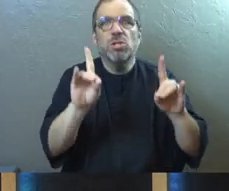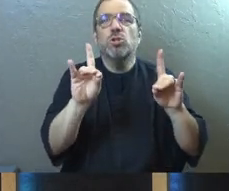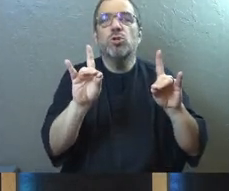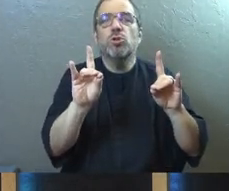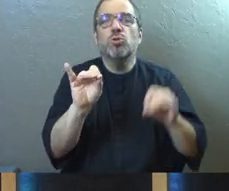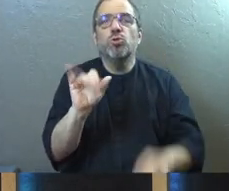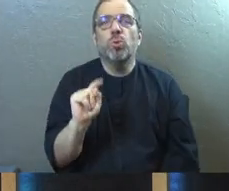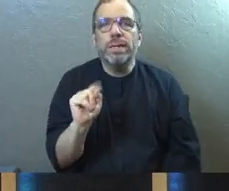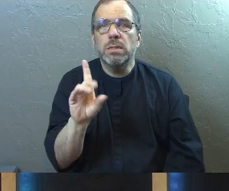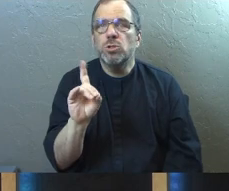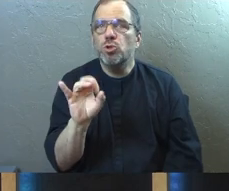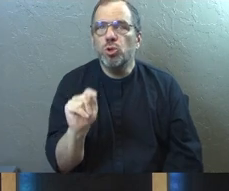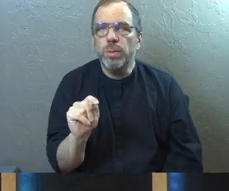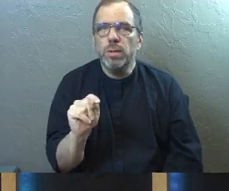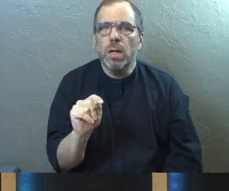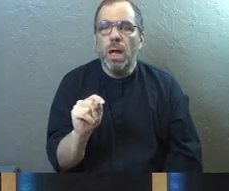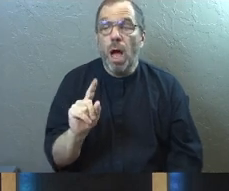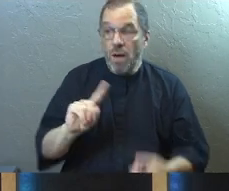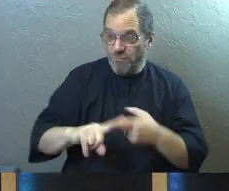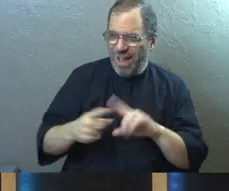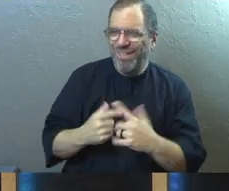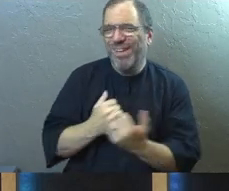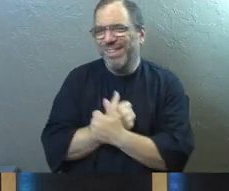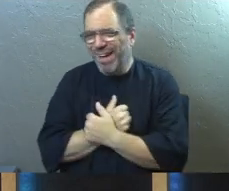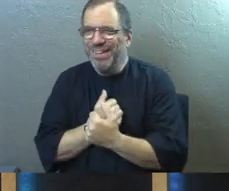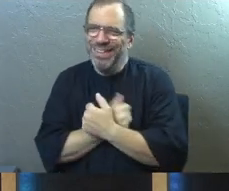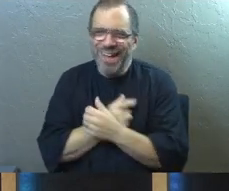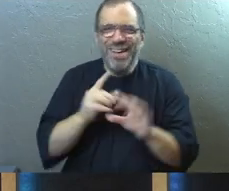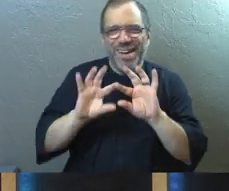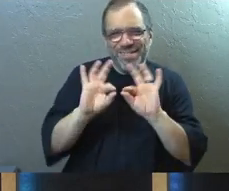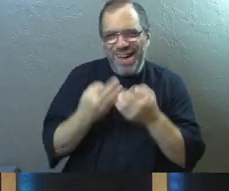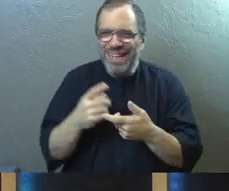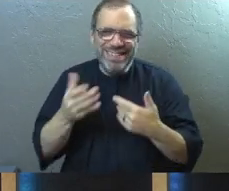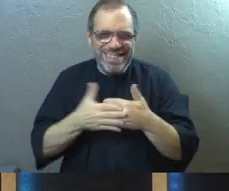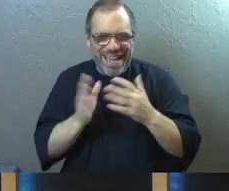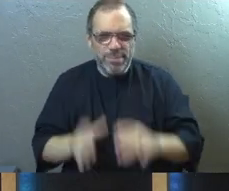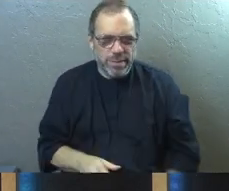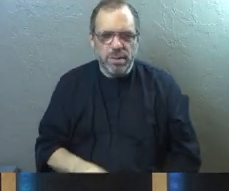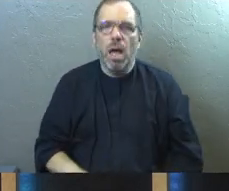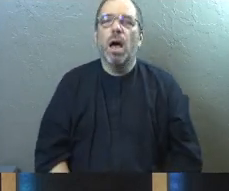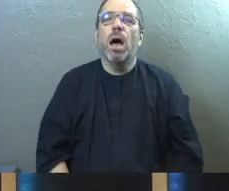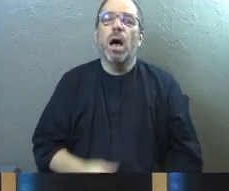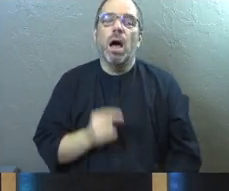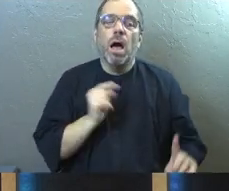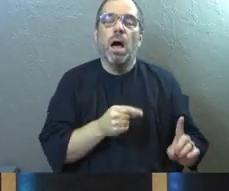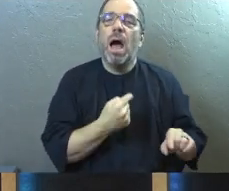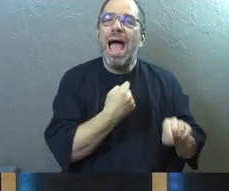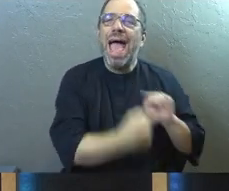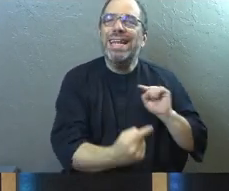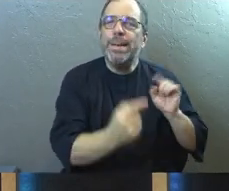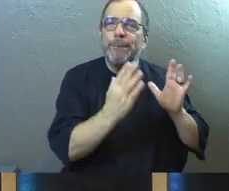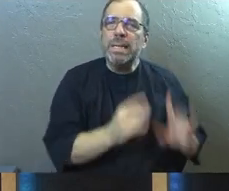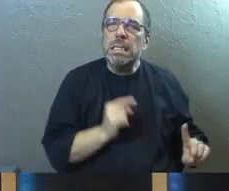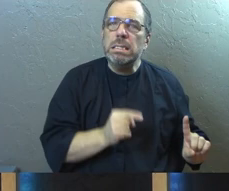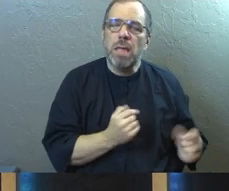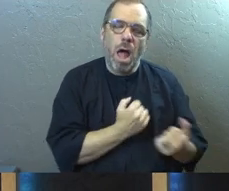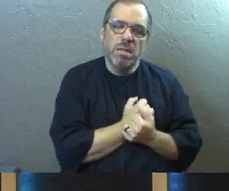do it. Don't just love your friends or love your neighbors. Love your enemies.